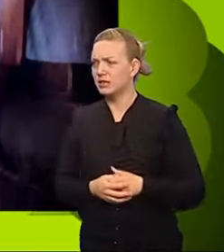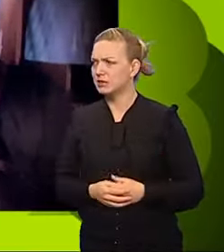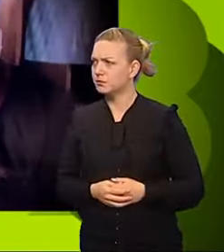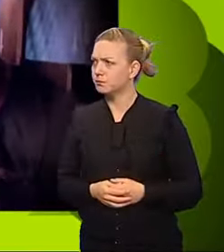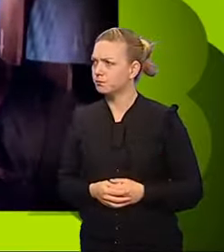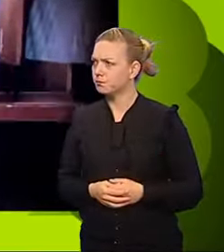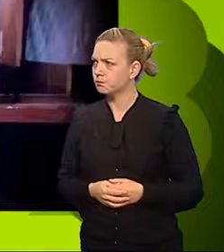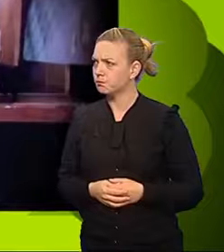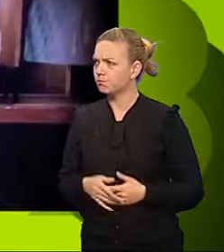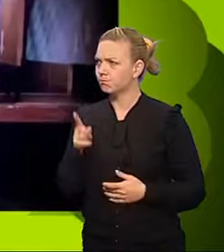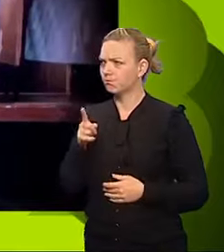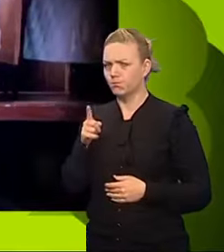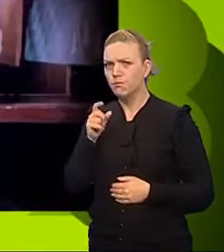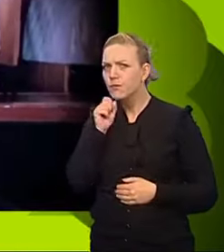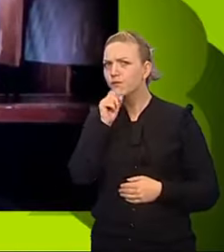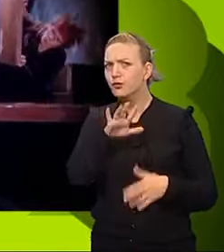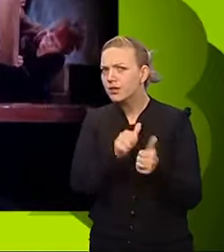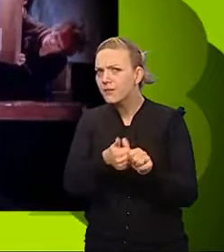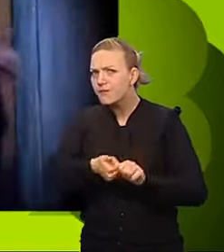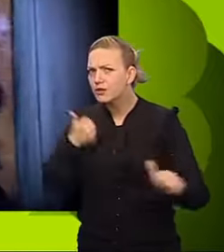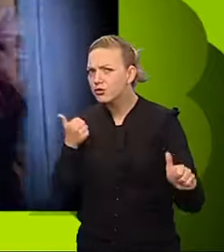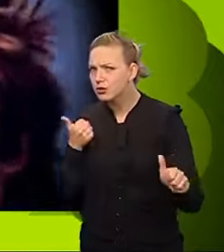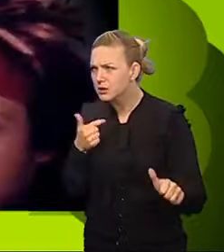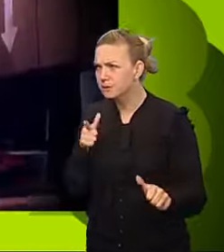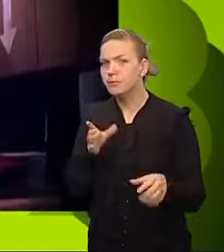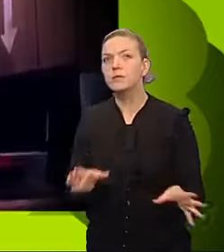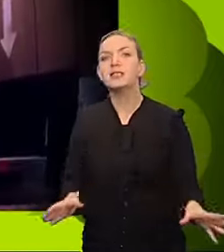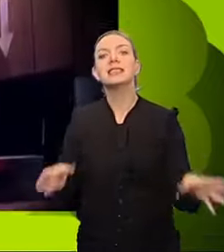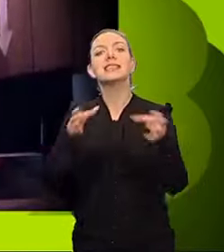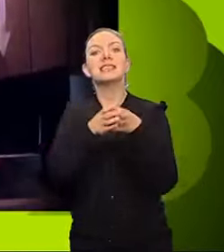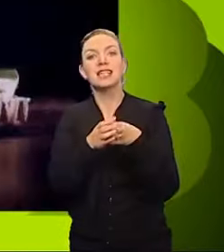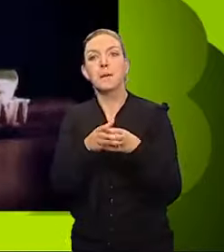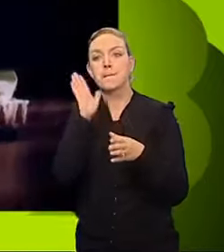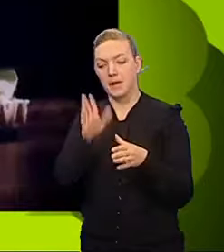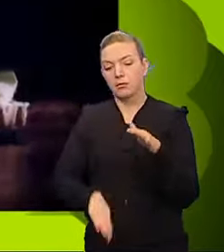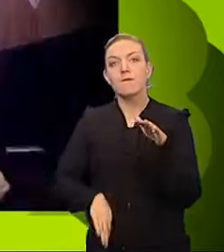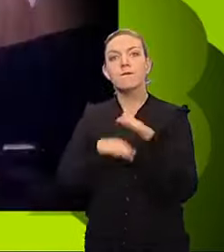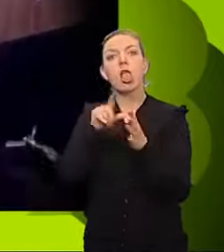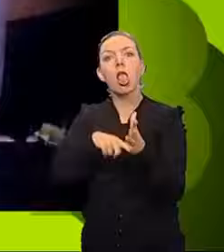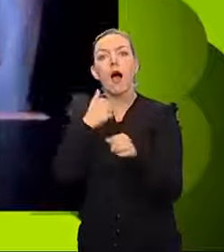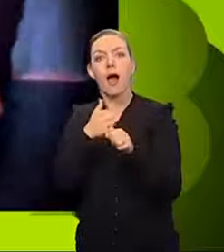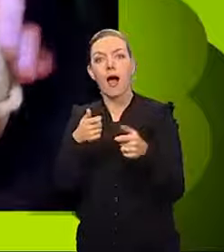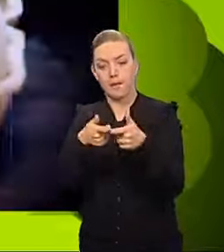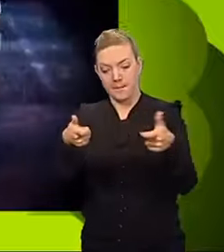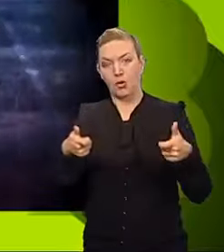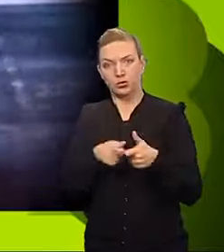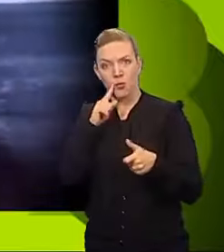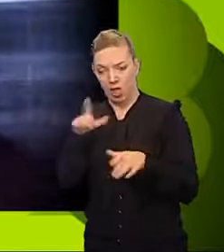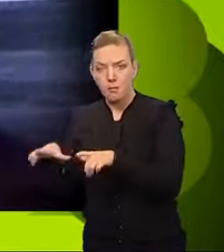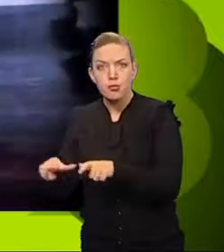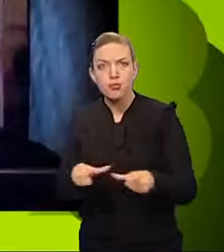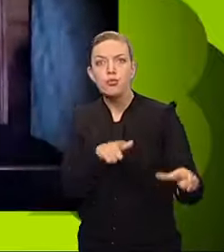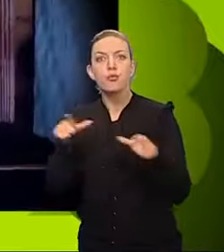This is Freaky Factory. As a team, the unfortunates must fill the egg boxes on the conveyor belt with